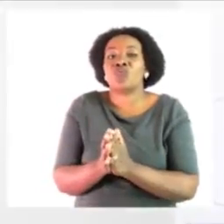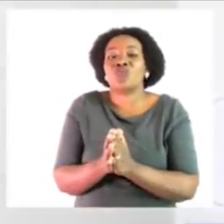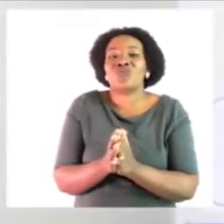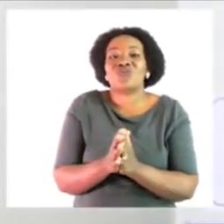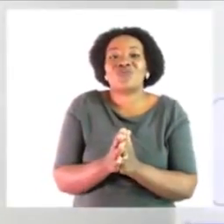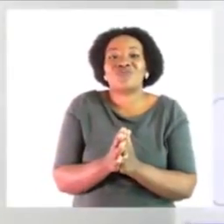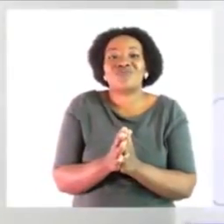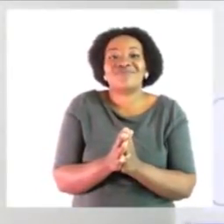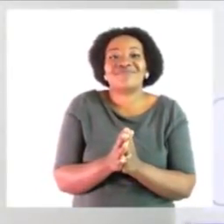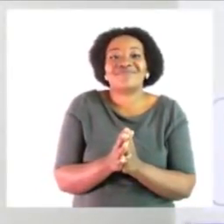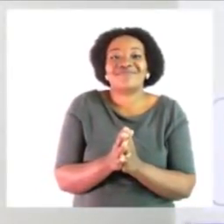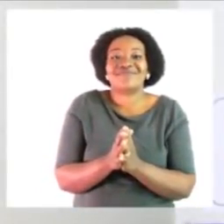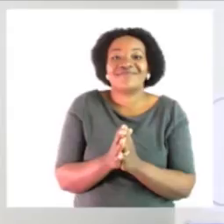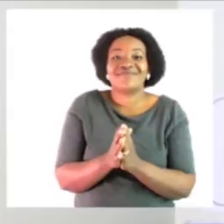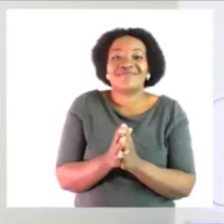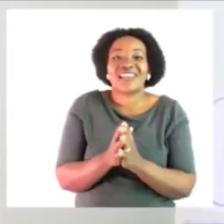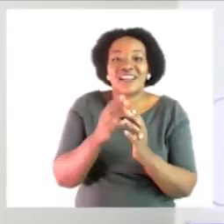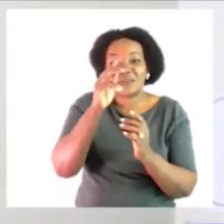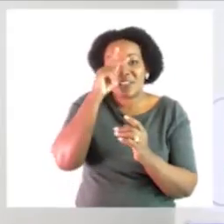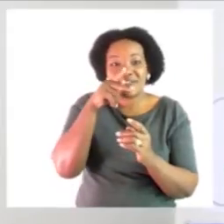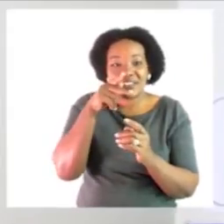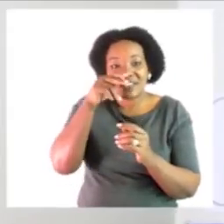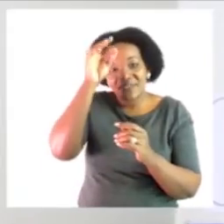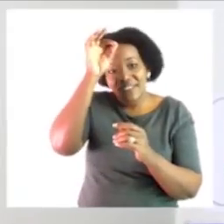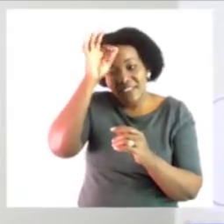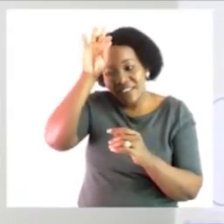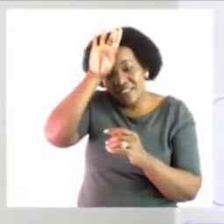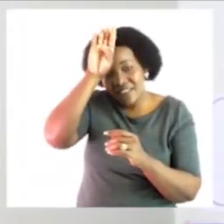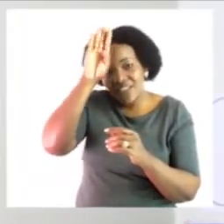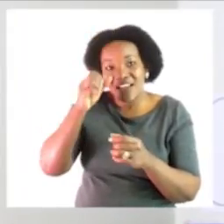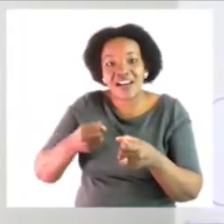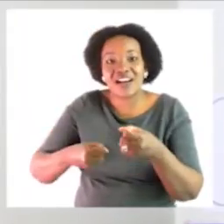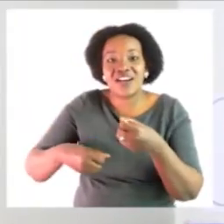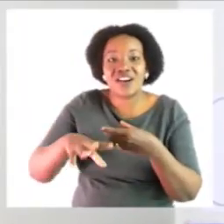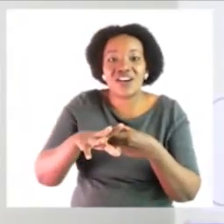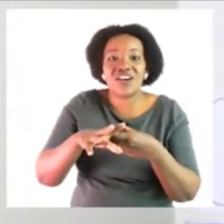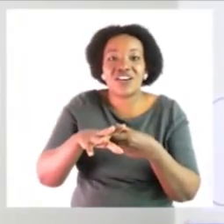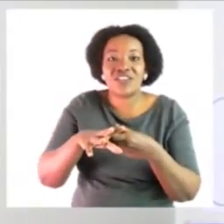hear me shout i turn the water on hear